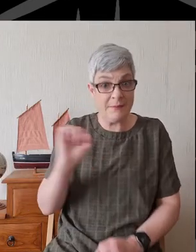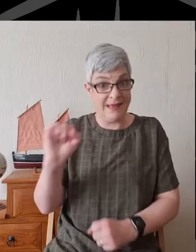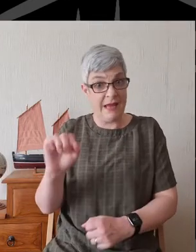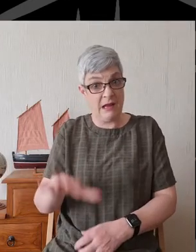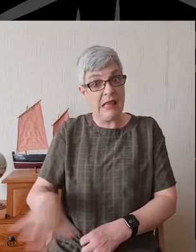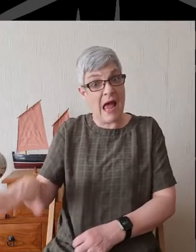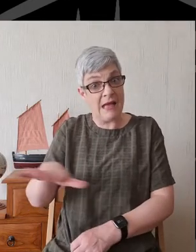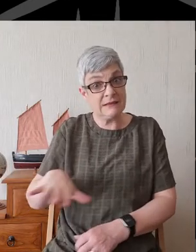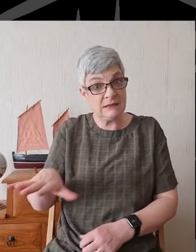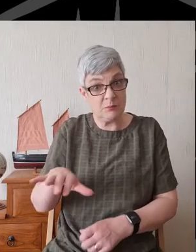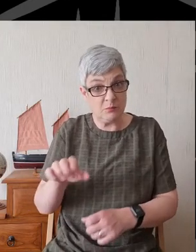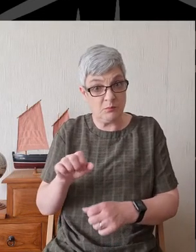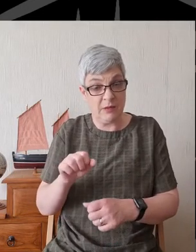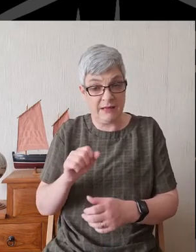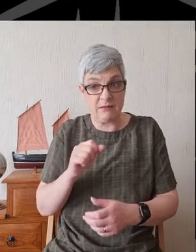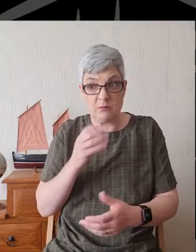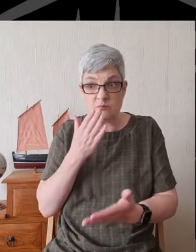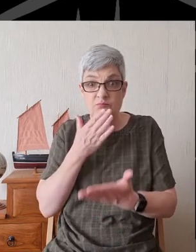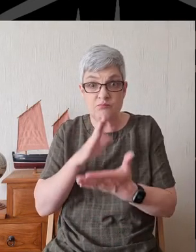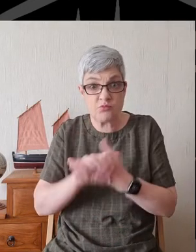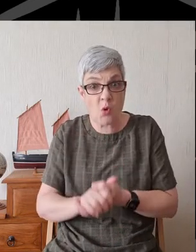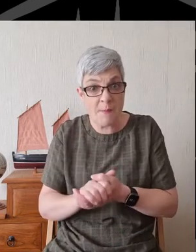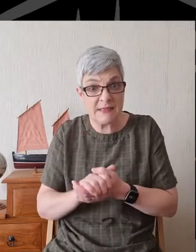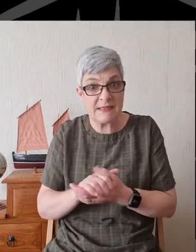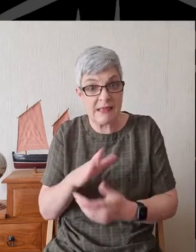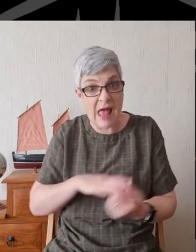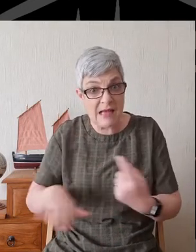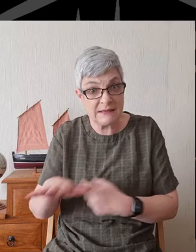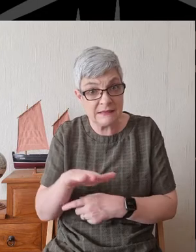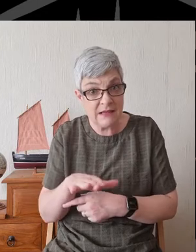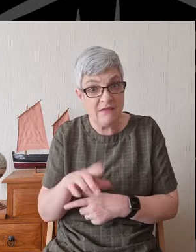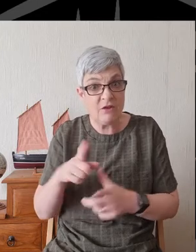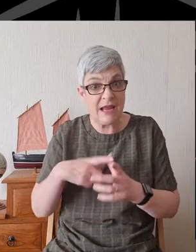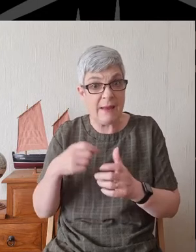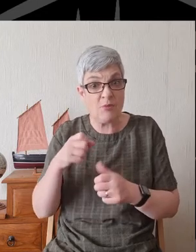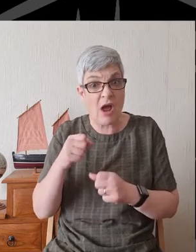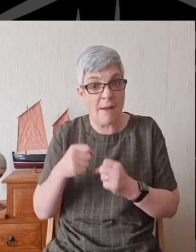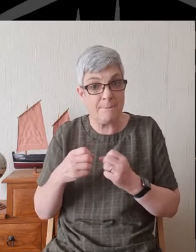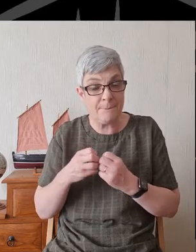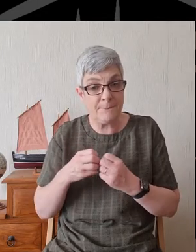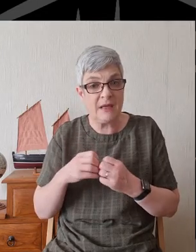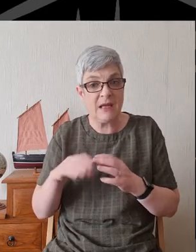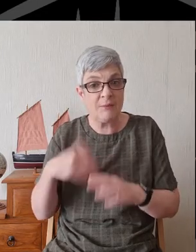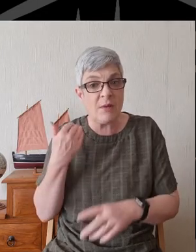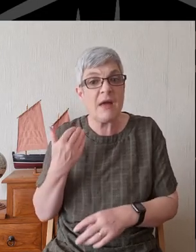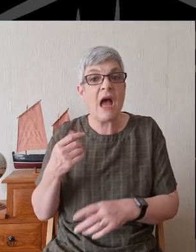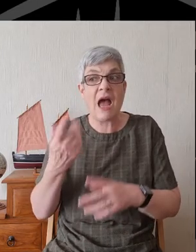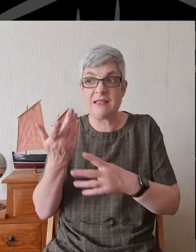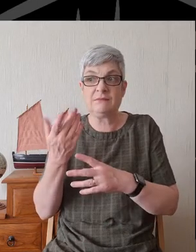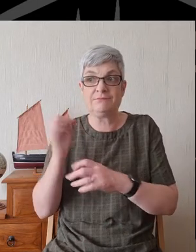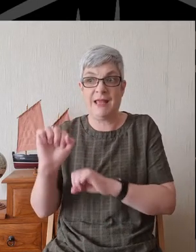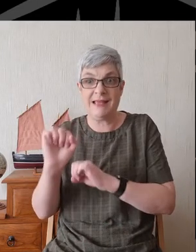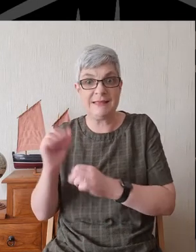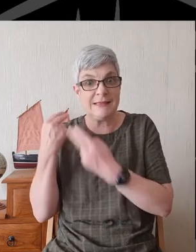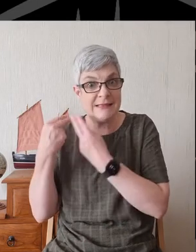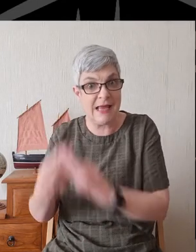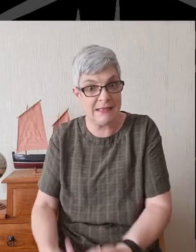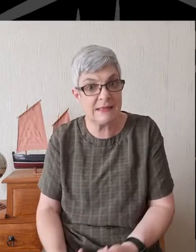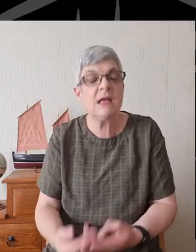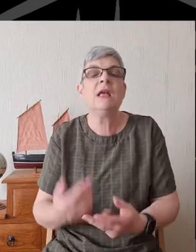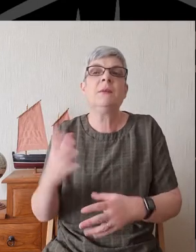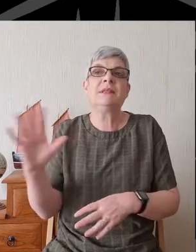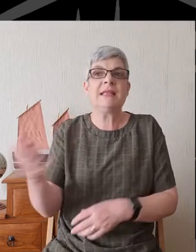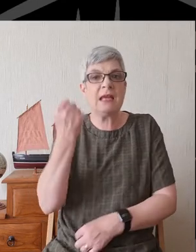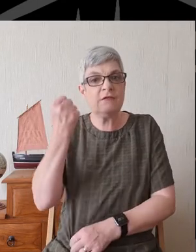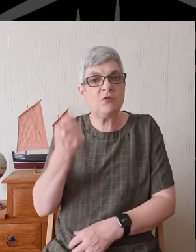that had been promised to Abraham and his descendants. They'd been forcibly taken from the city of David, the